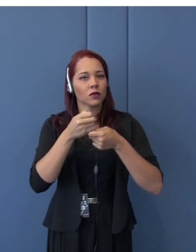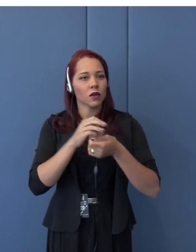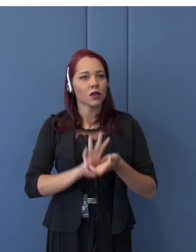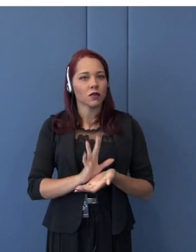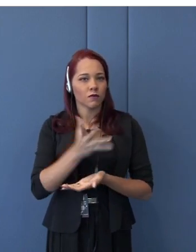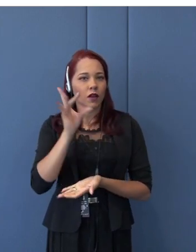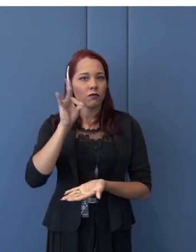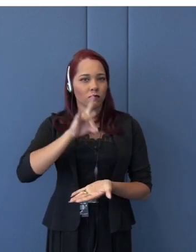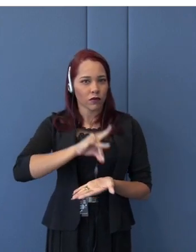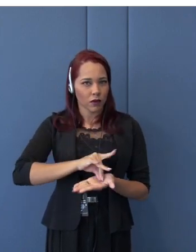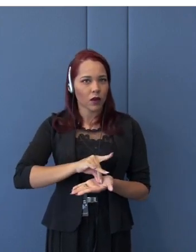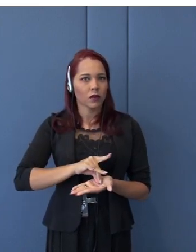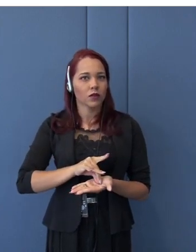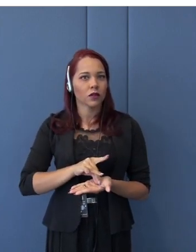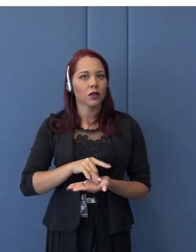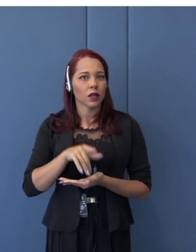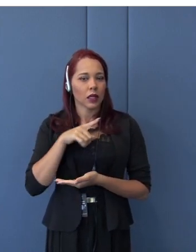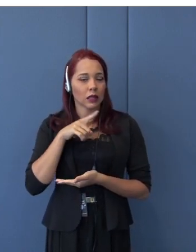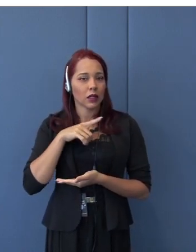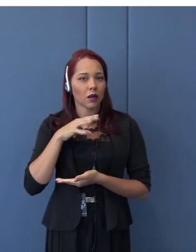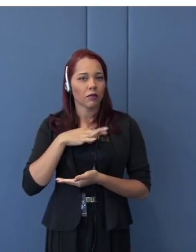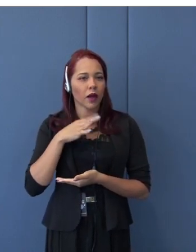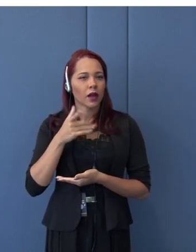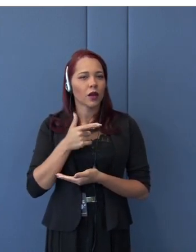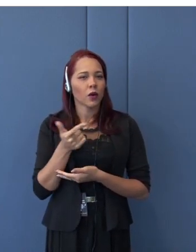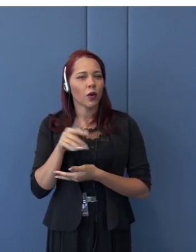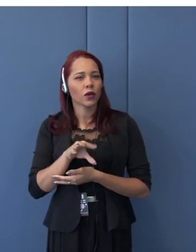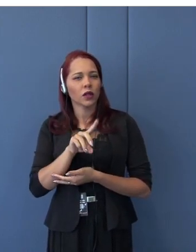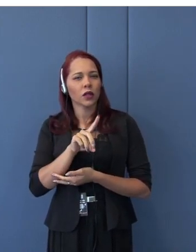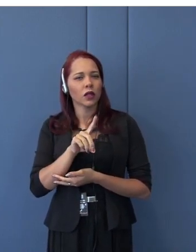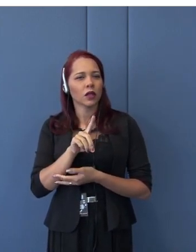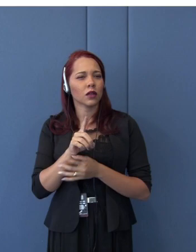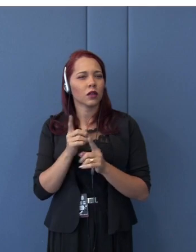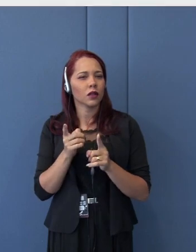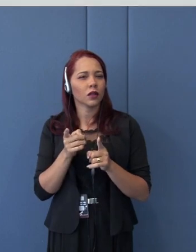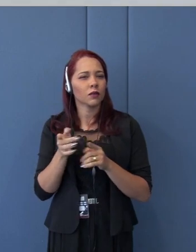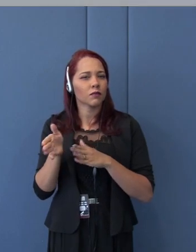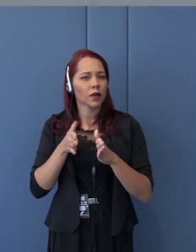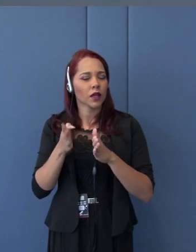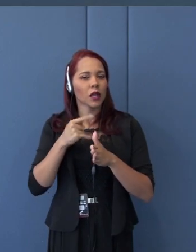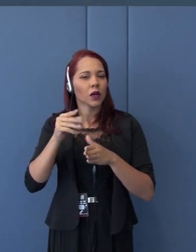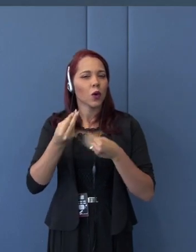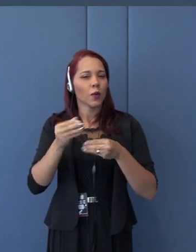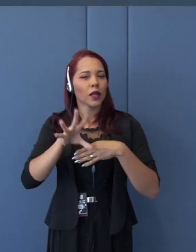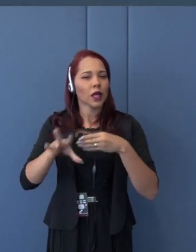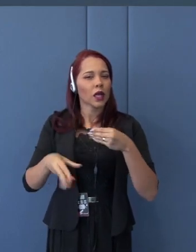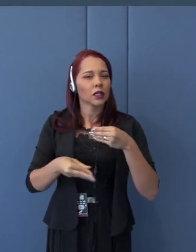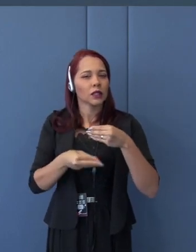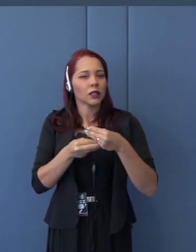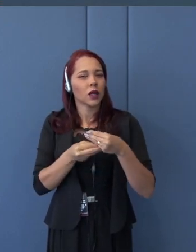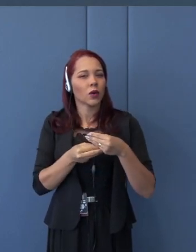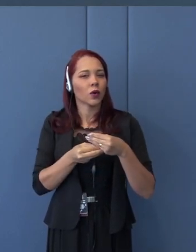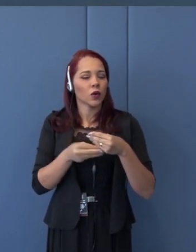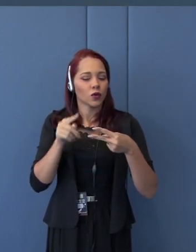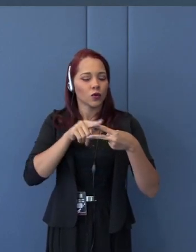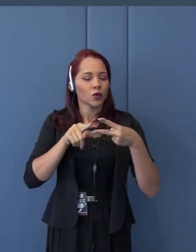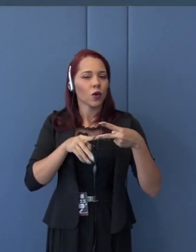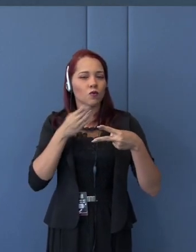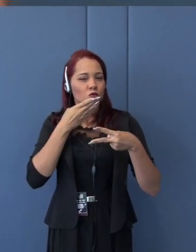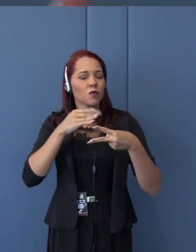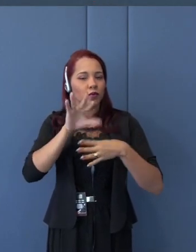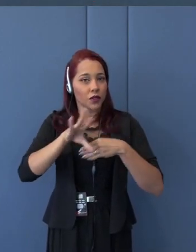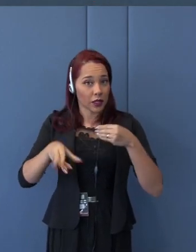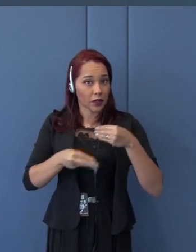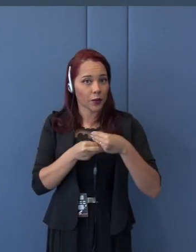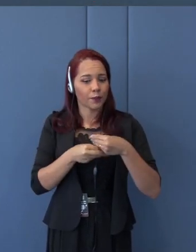the European Union type of integration is certainly de jure institution-driven integration.